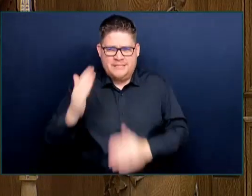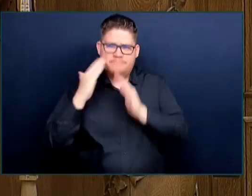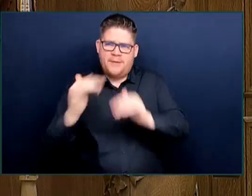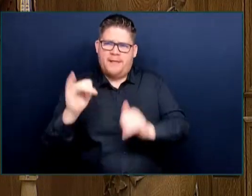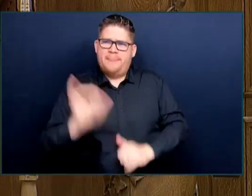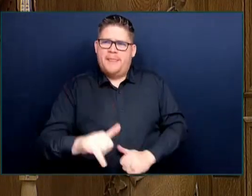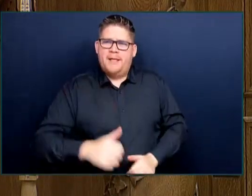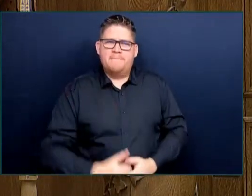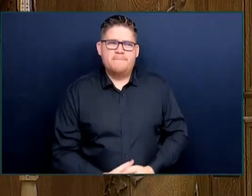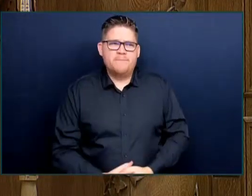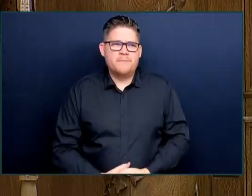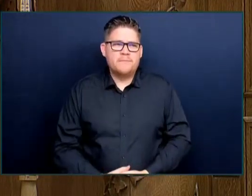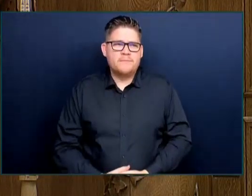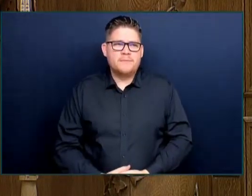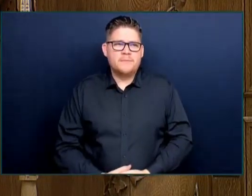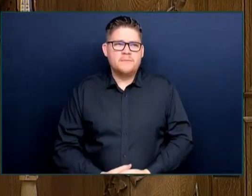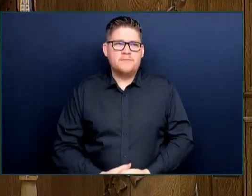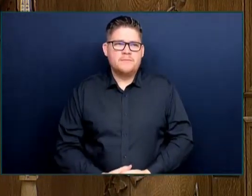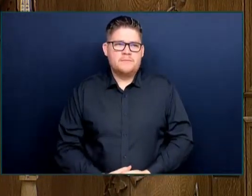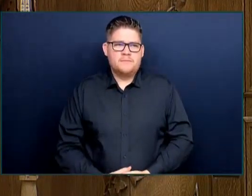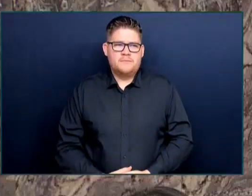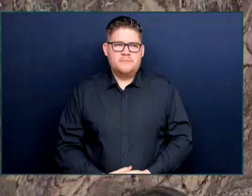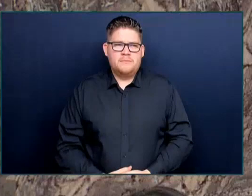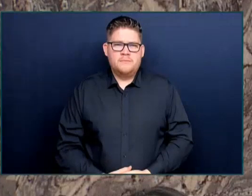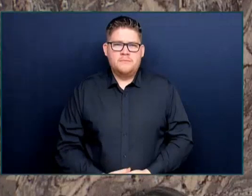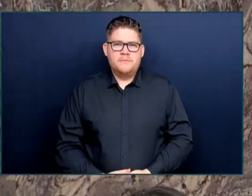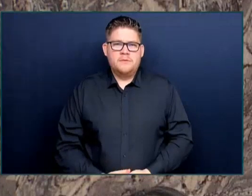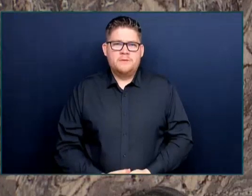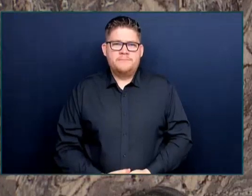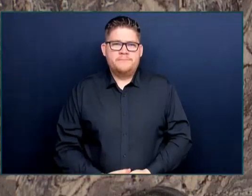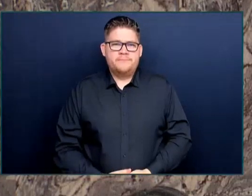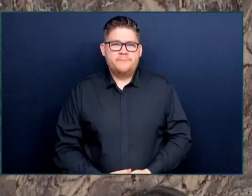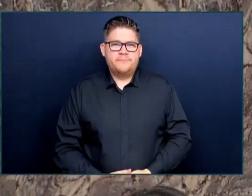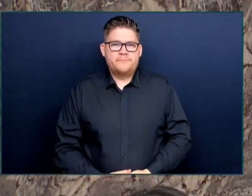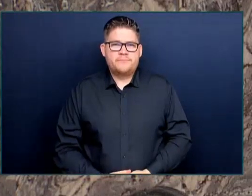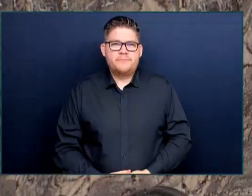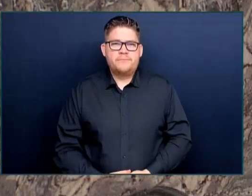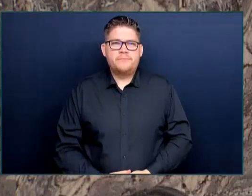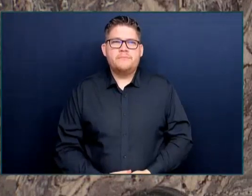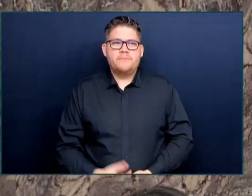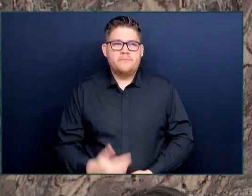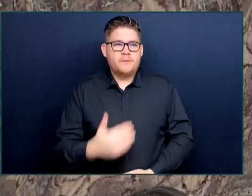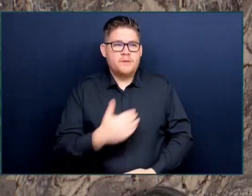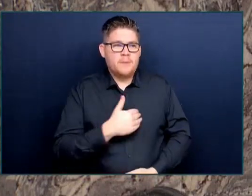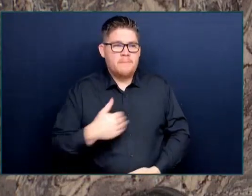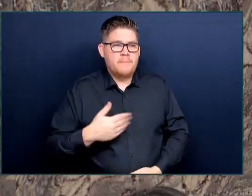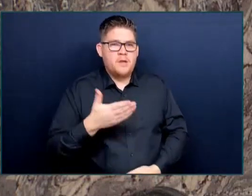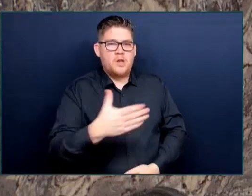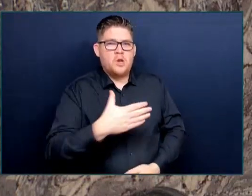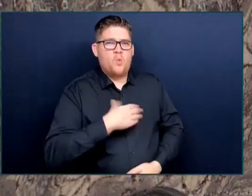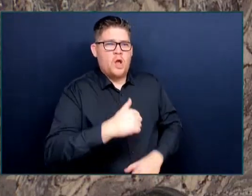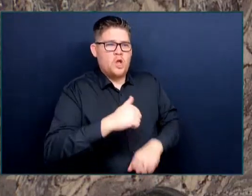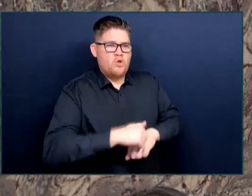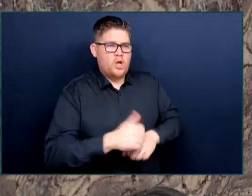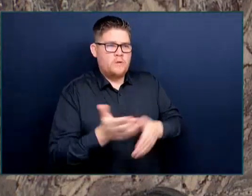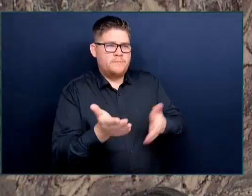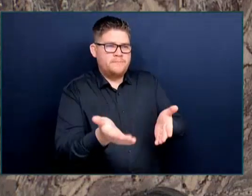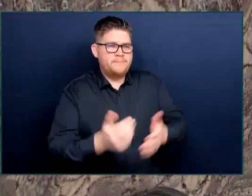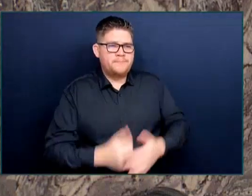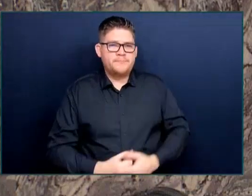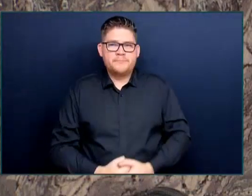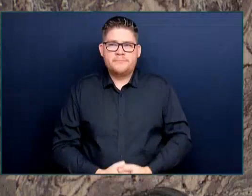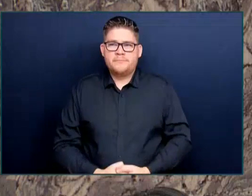Thank you, Mr. Speaker. What people see and feel in downtowns across this province are a daily